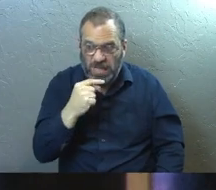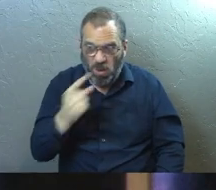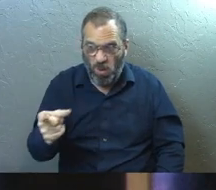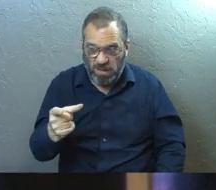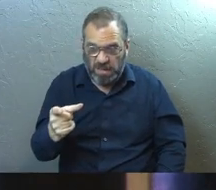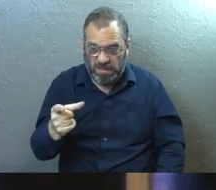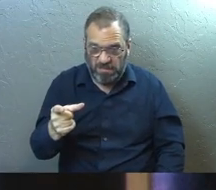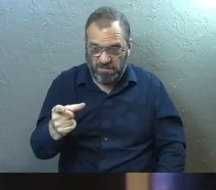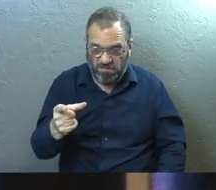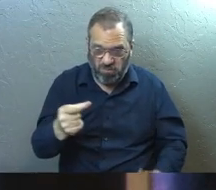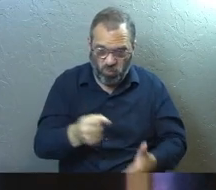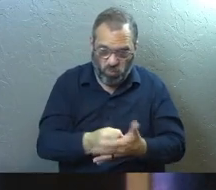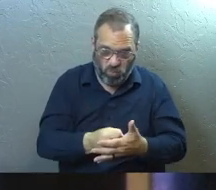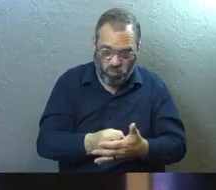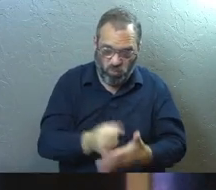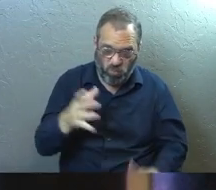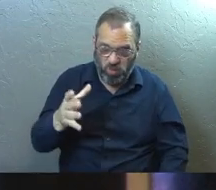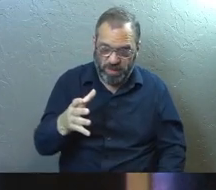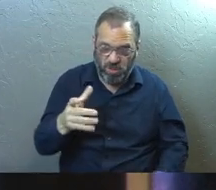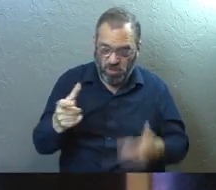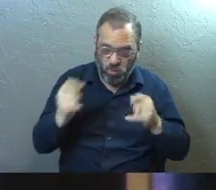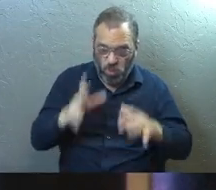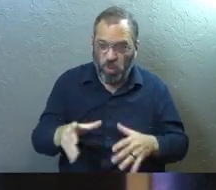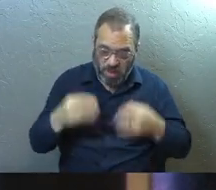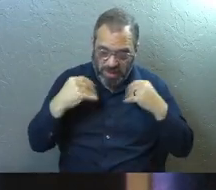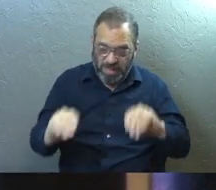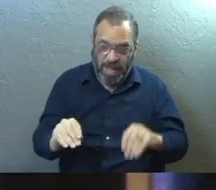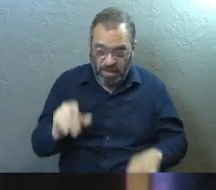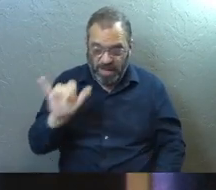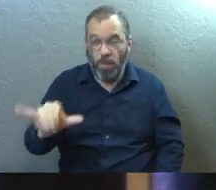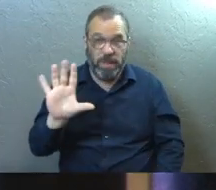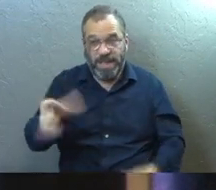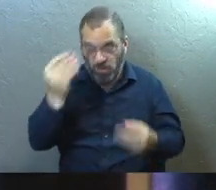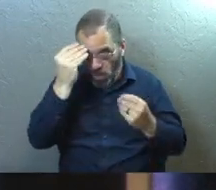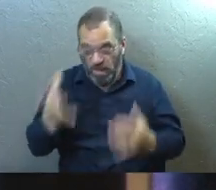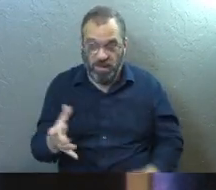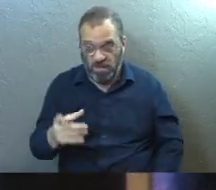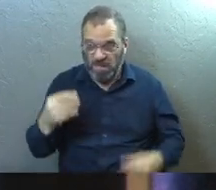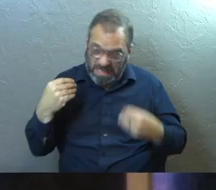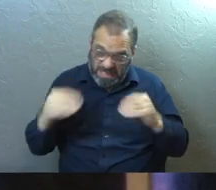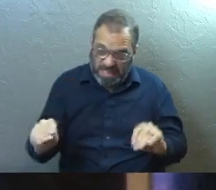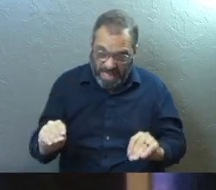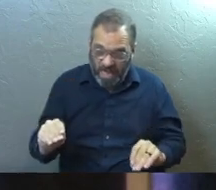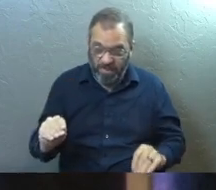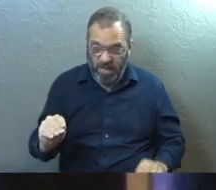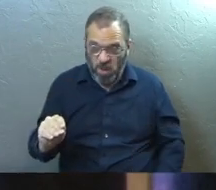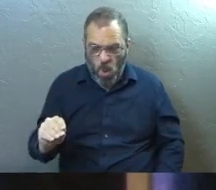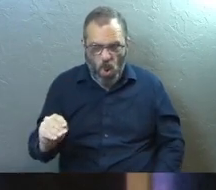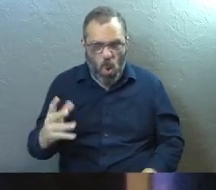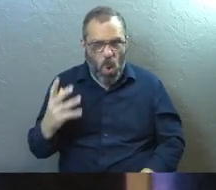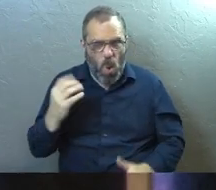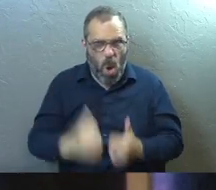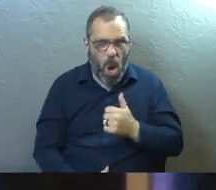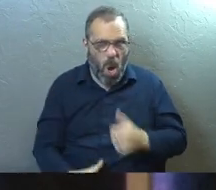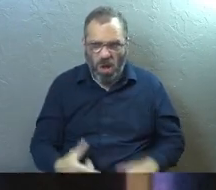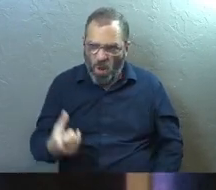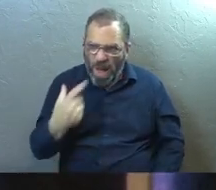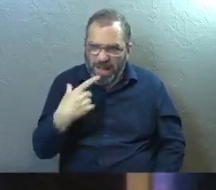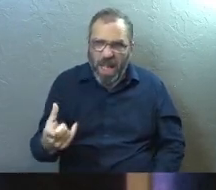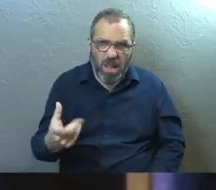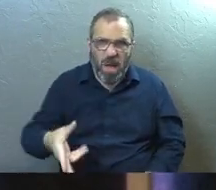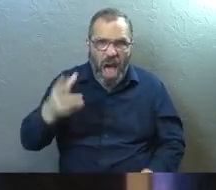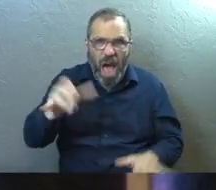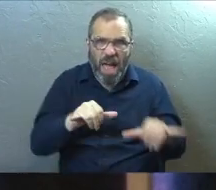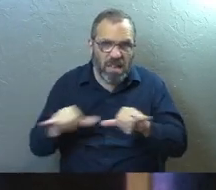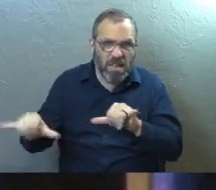did. Like that was obedience for this guy. Tough stuff. Why would Jesus give him such a high